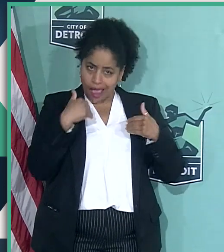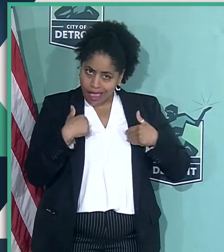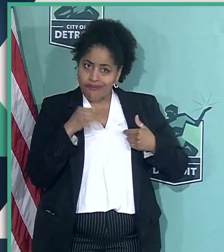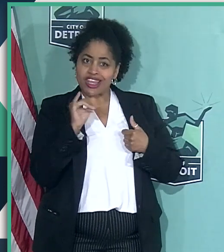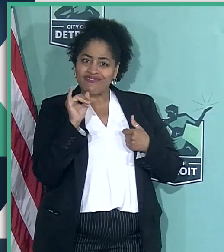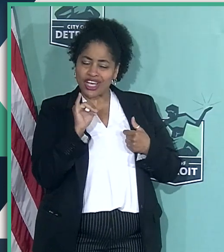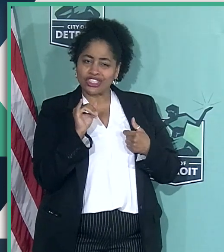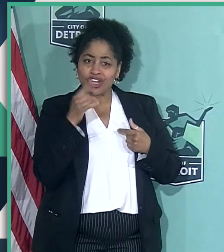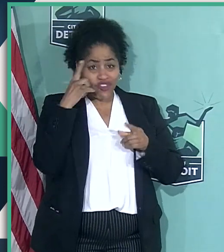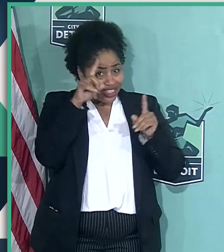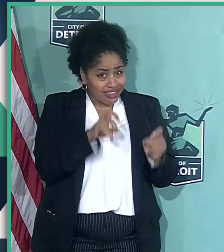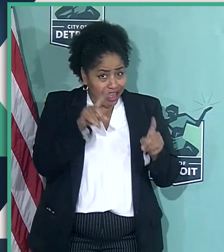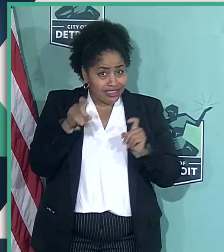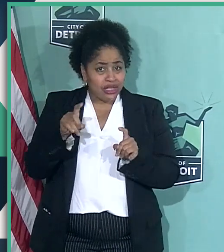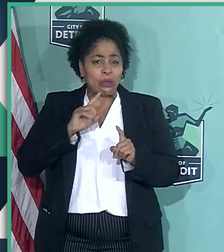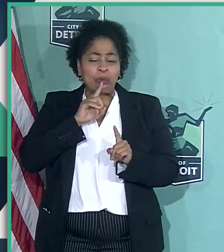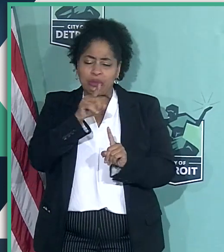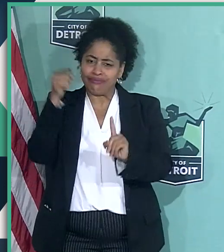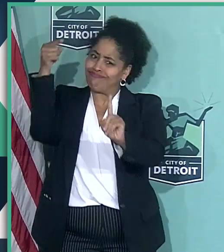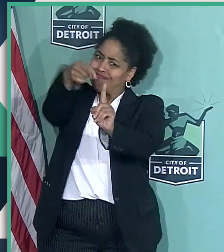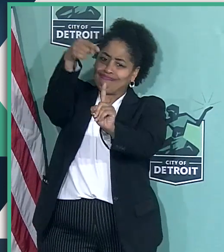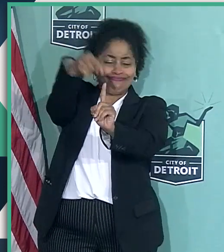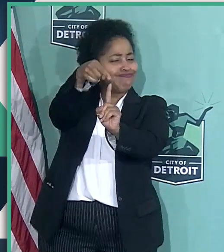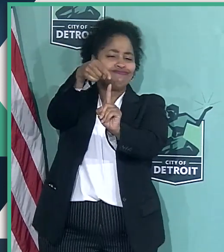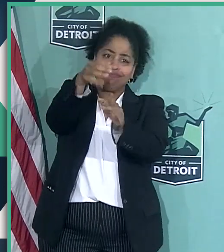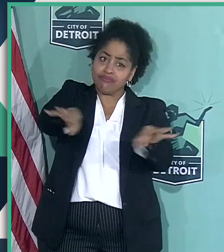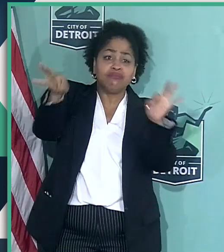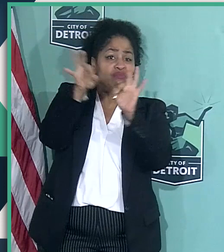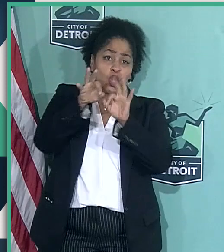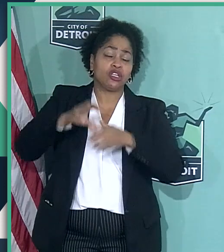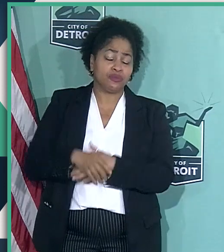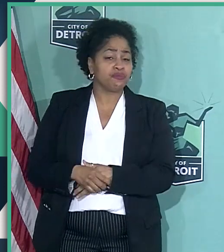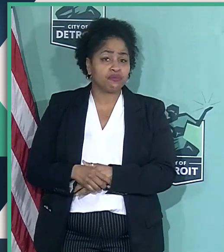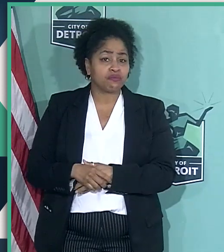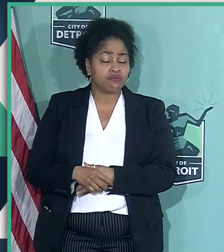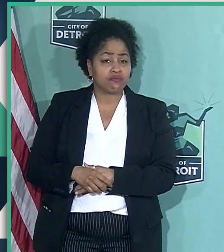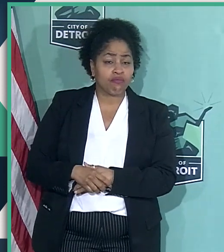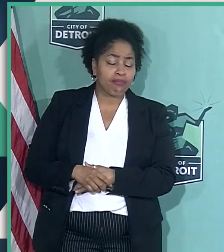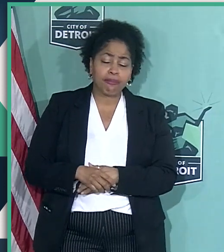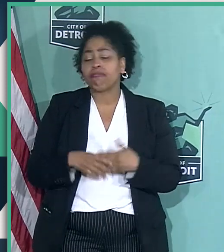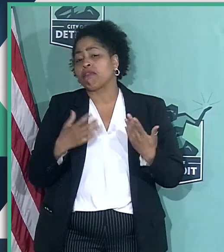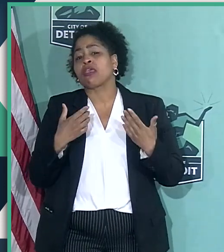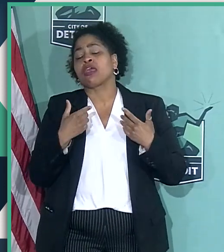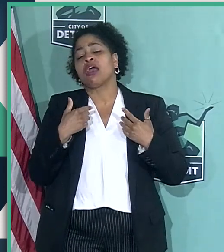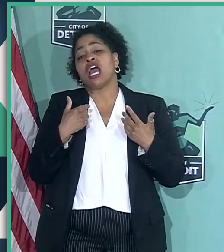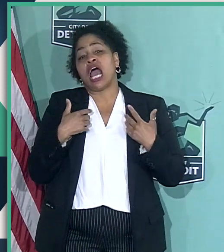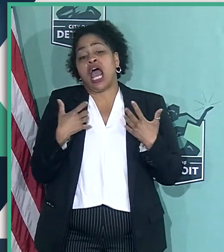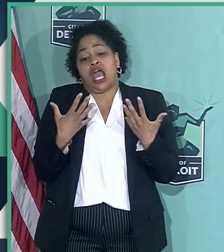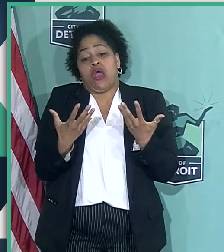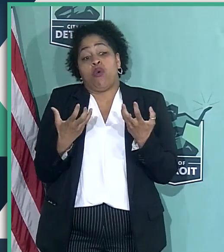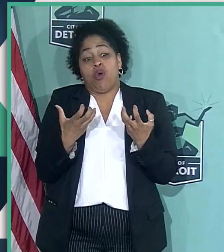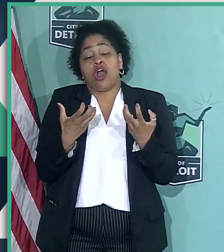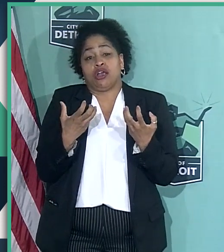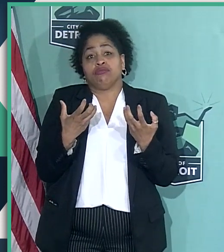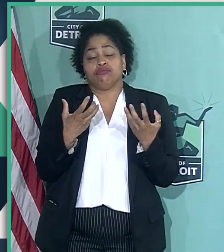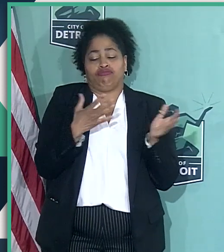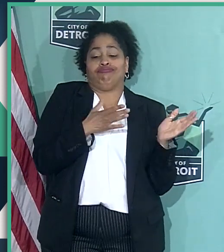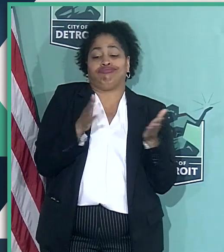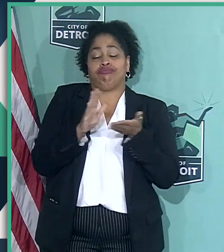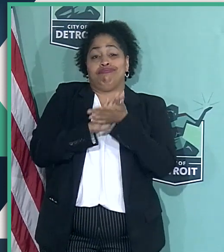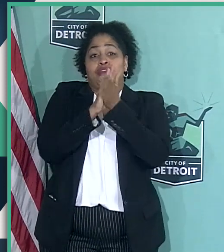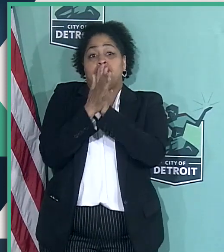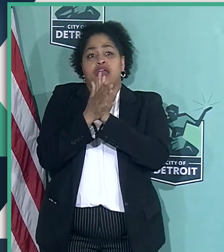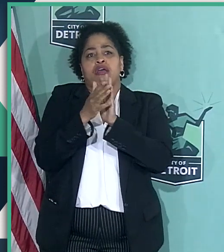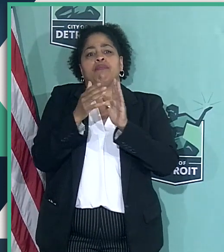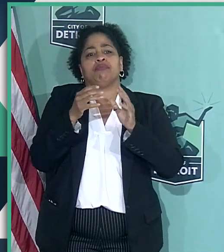is the centerpiece. Now, what I ultimately want to build to is a